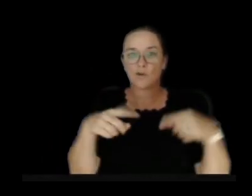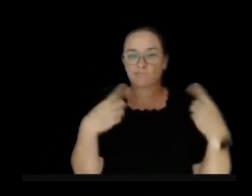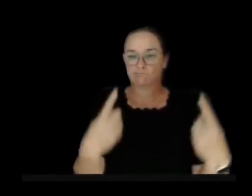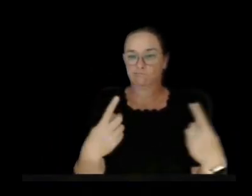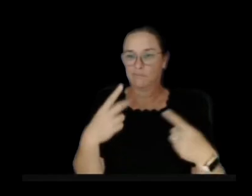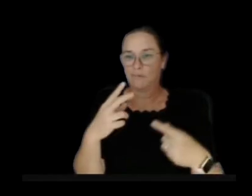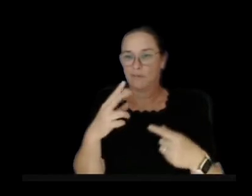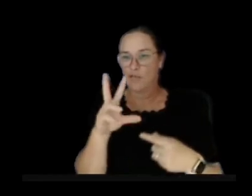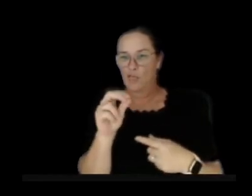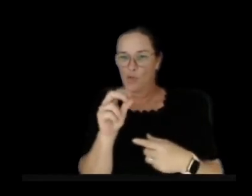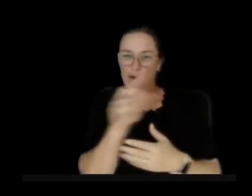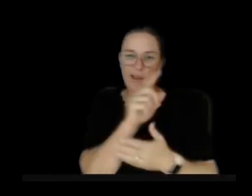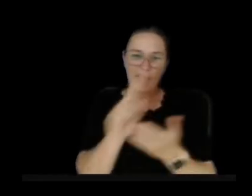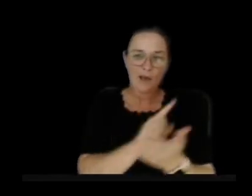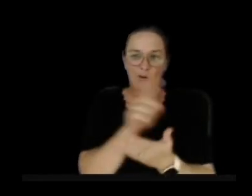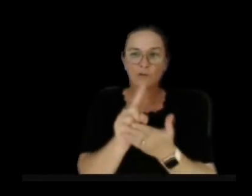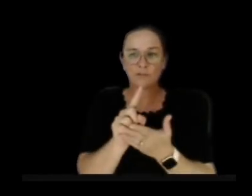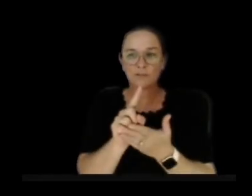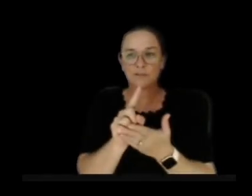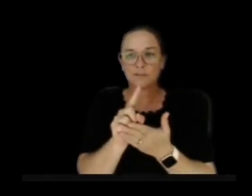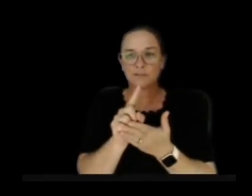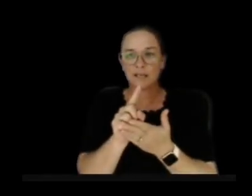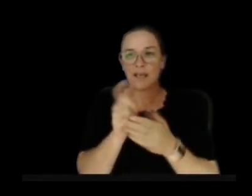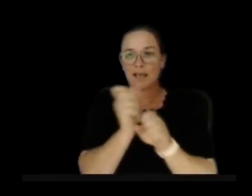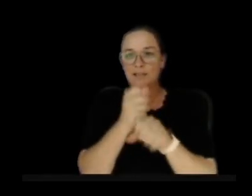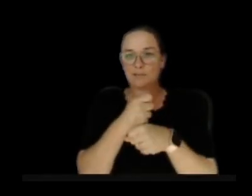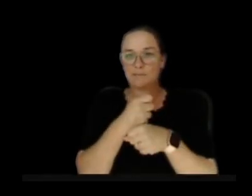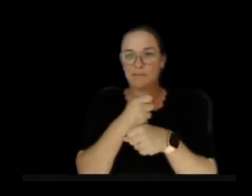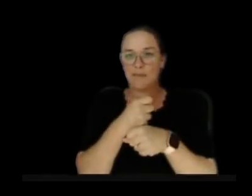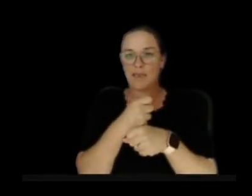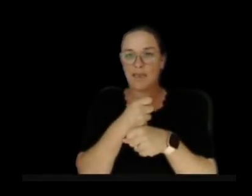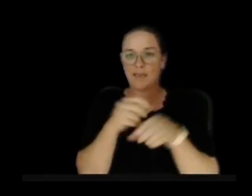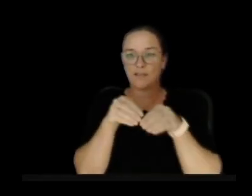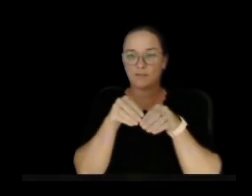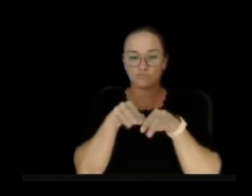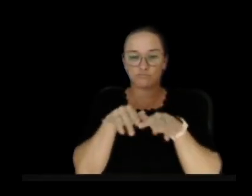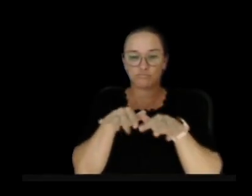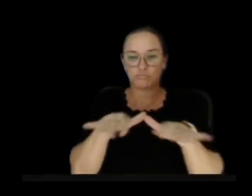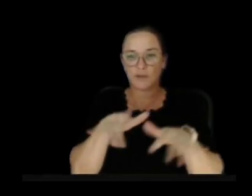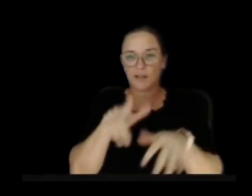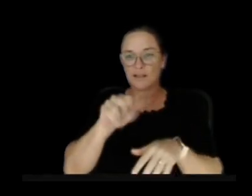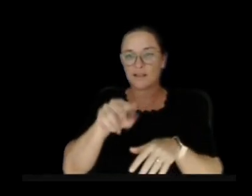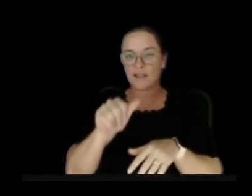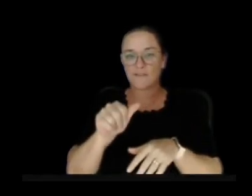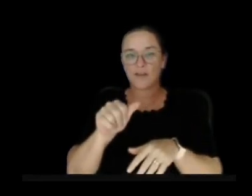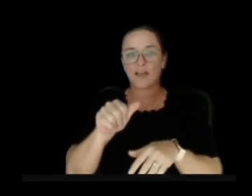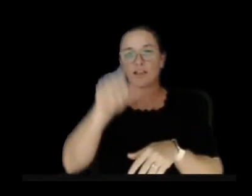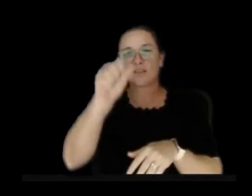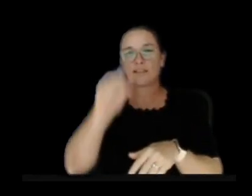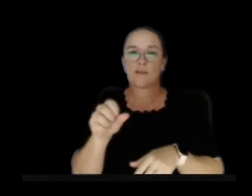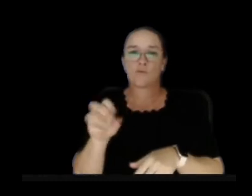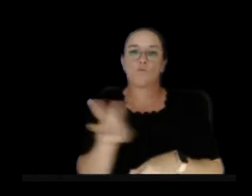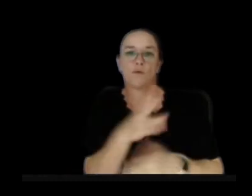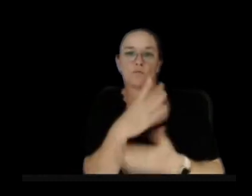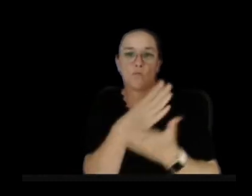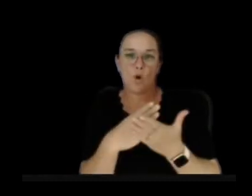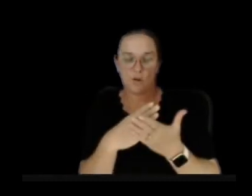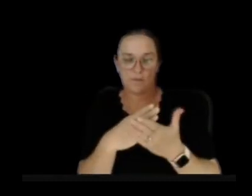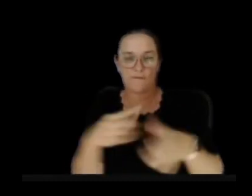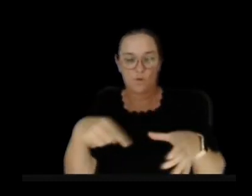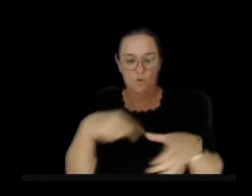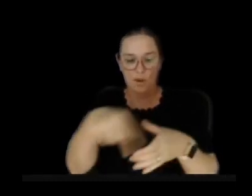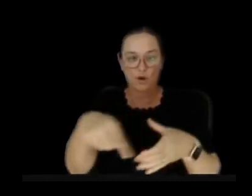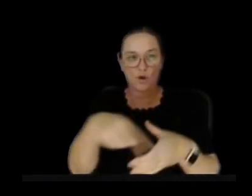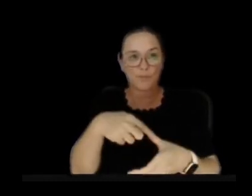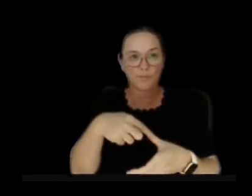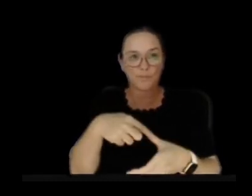so hours has produced this pad of lava that's clustering in the southwest part of the crater and as the other